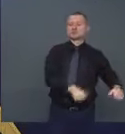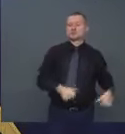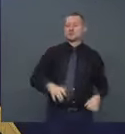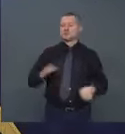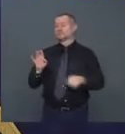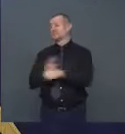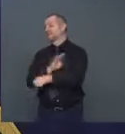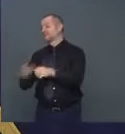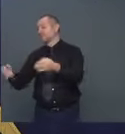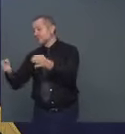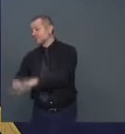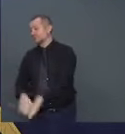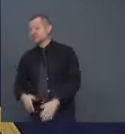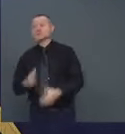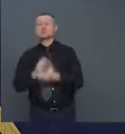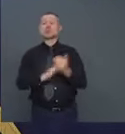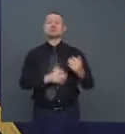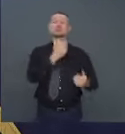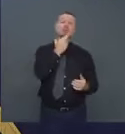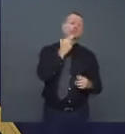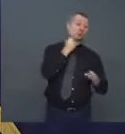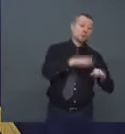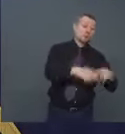open restaurants, closed restaurants, et cetera.